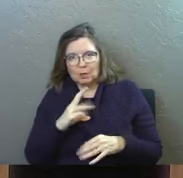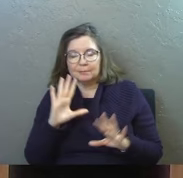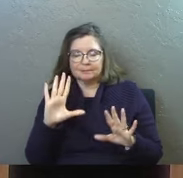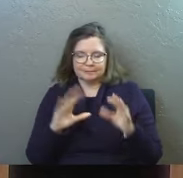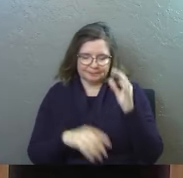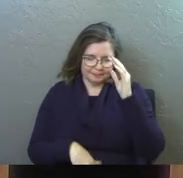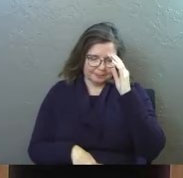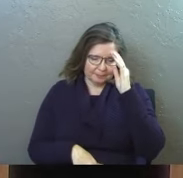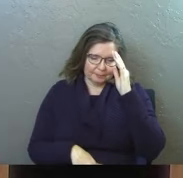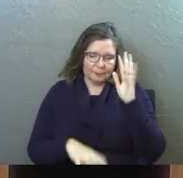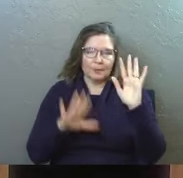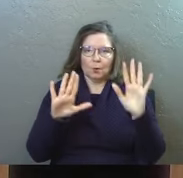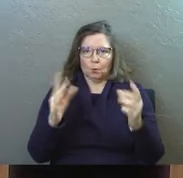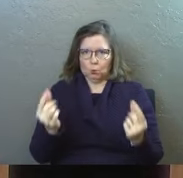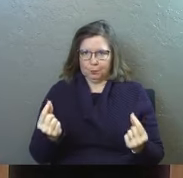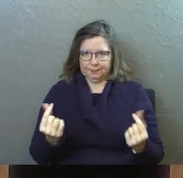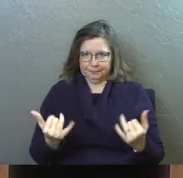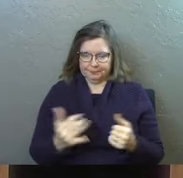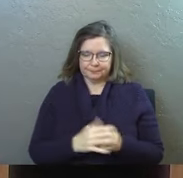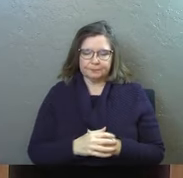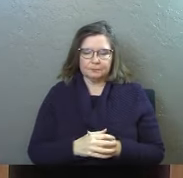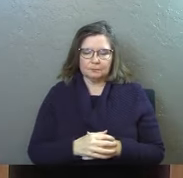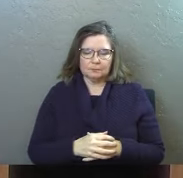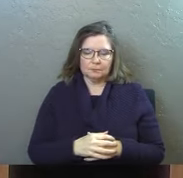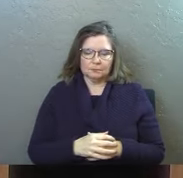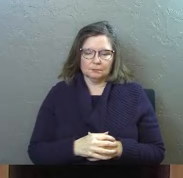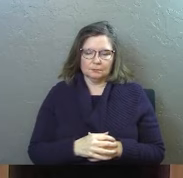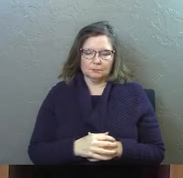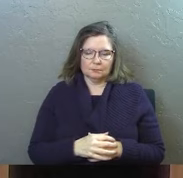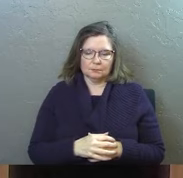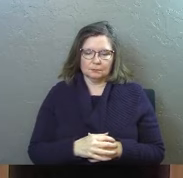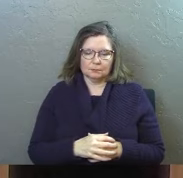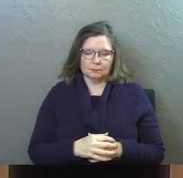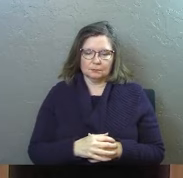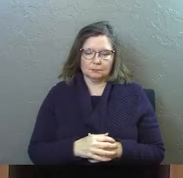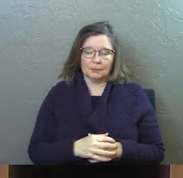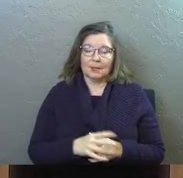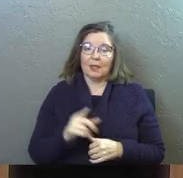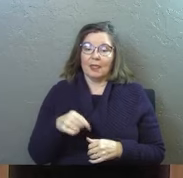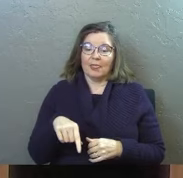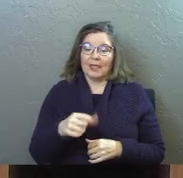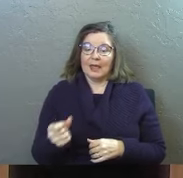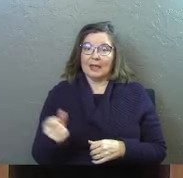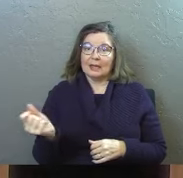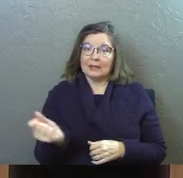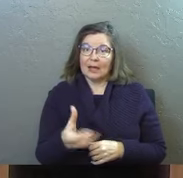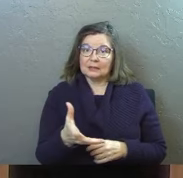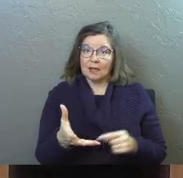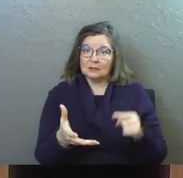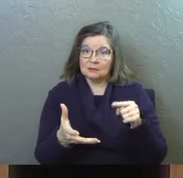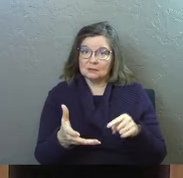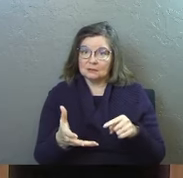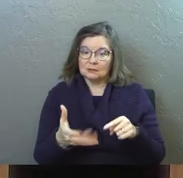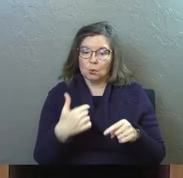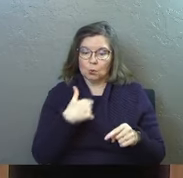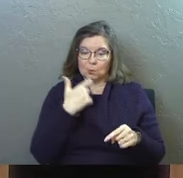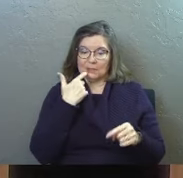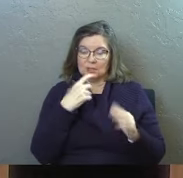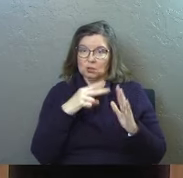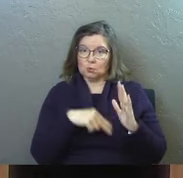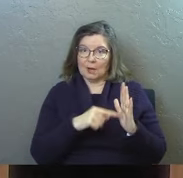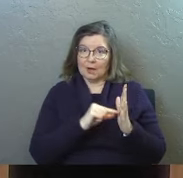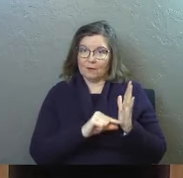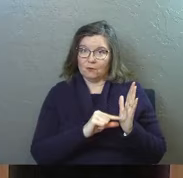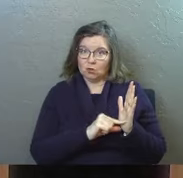okay here's where I want to land us on that weird verse they cast lots we just read a